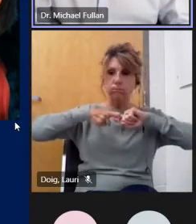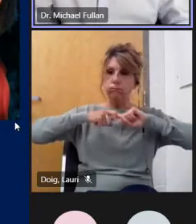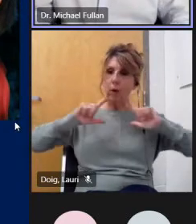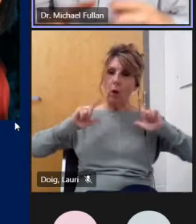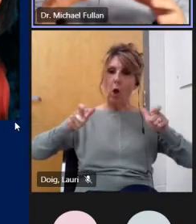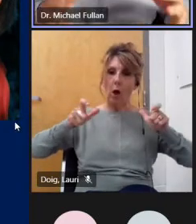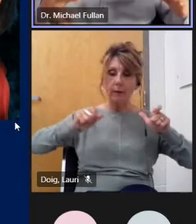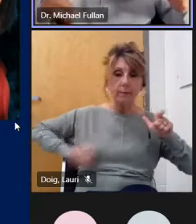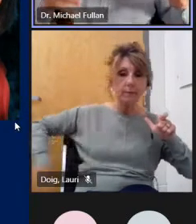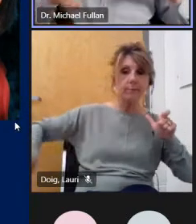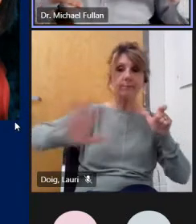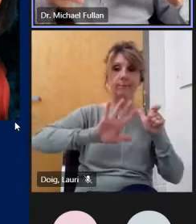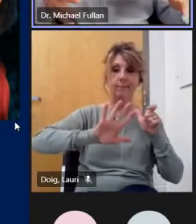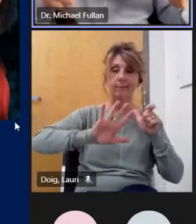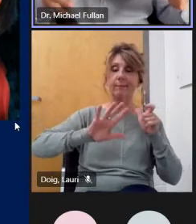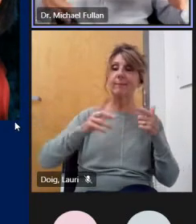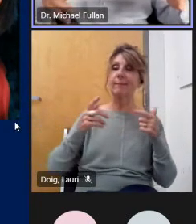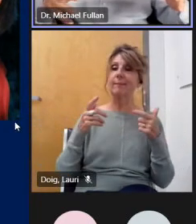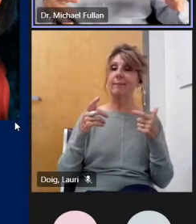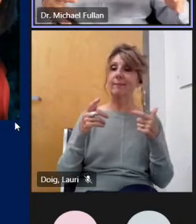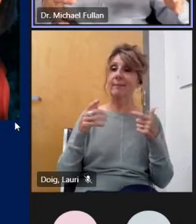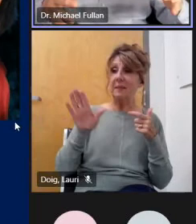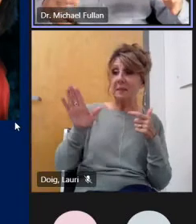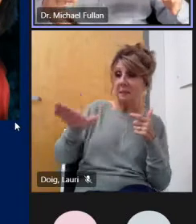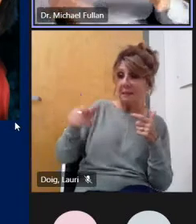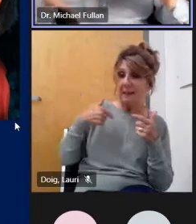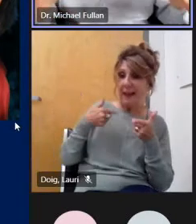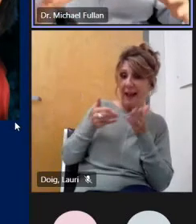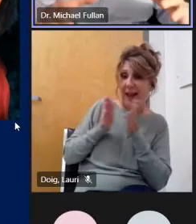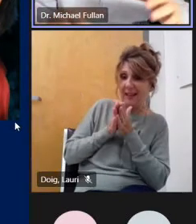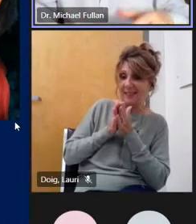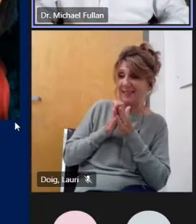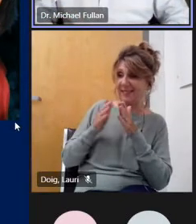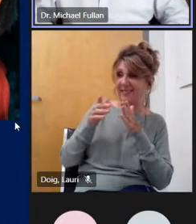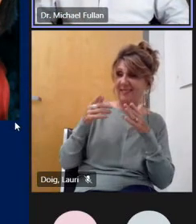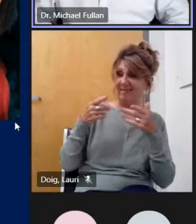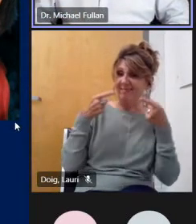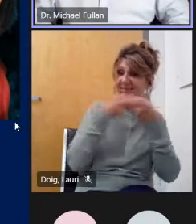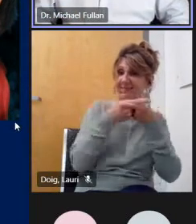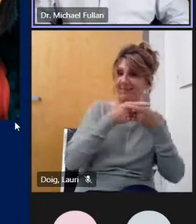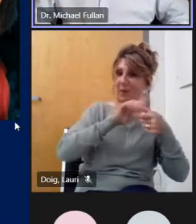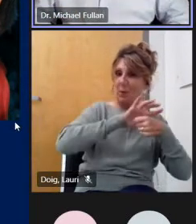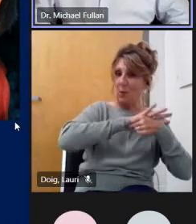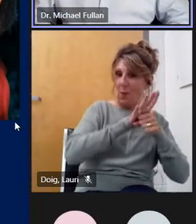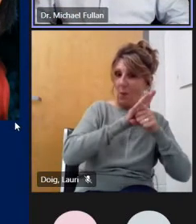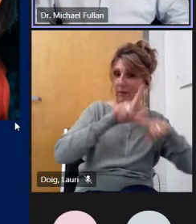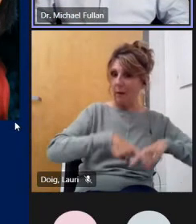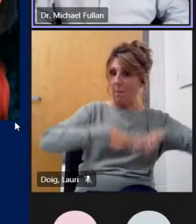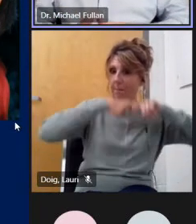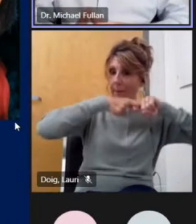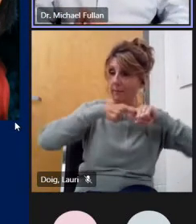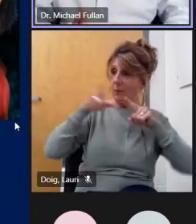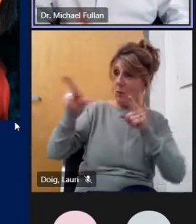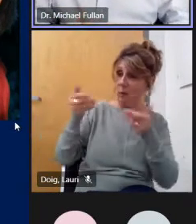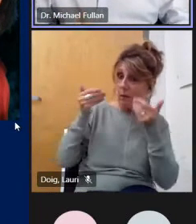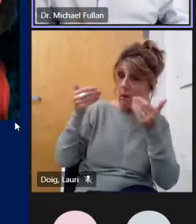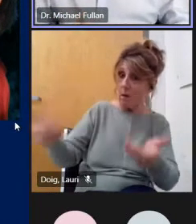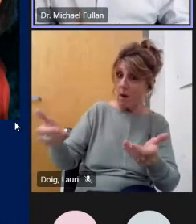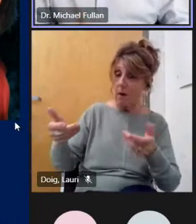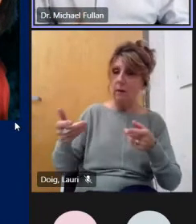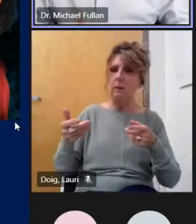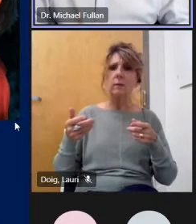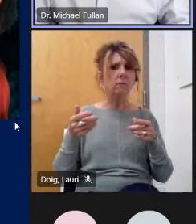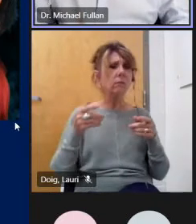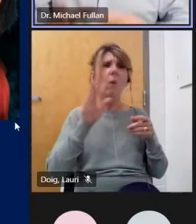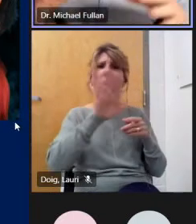education and said uh so are you still ready to go on uh given now we've we're having this major disruption and he said it's all the